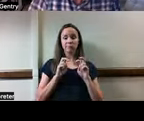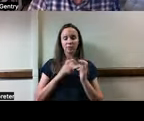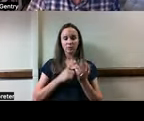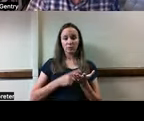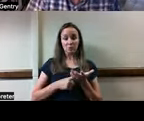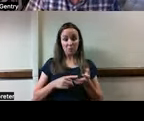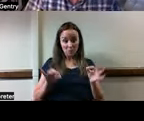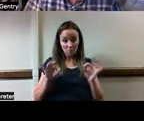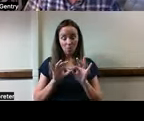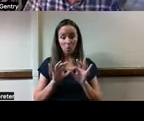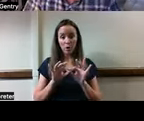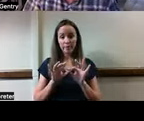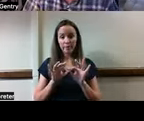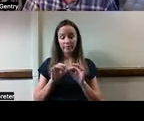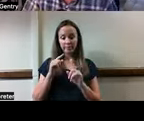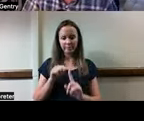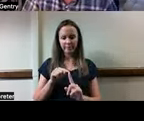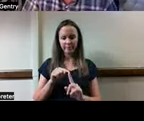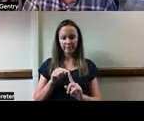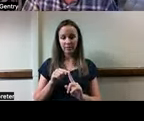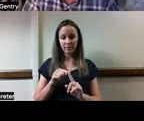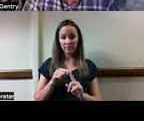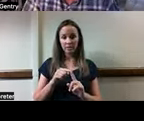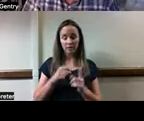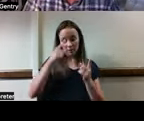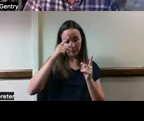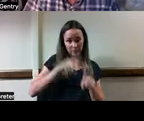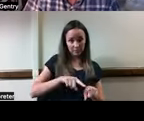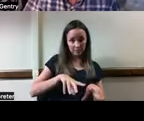question around consent and coercion.